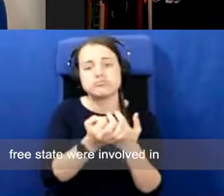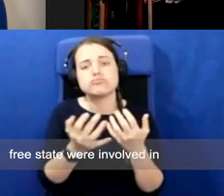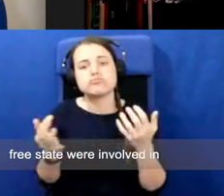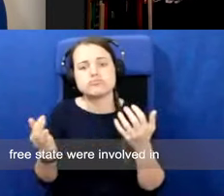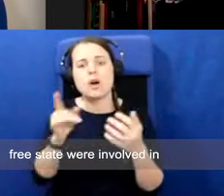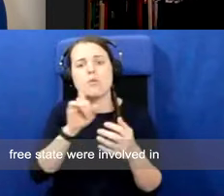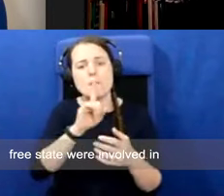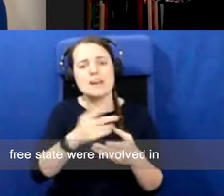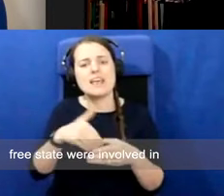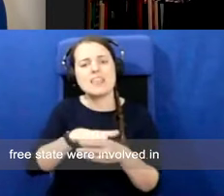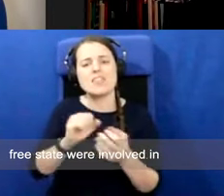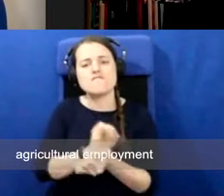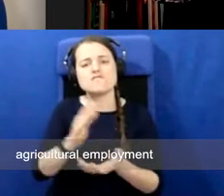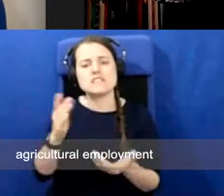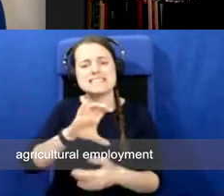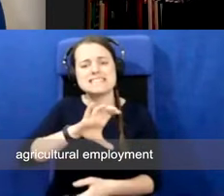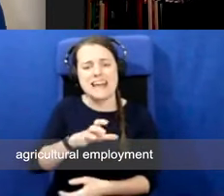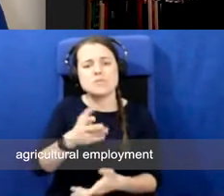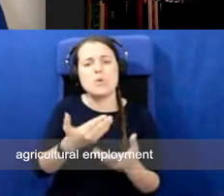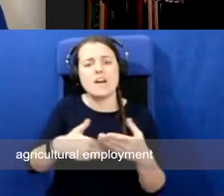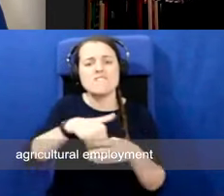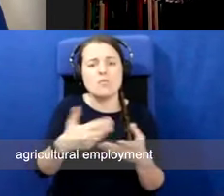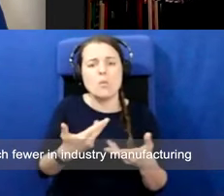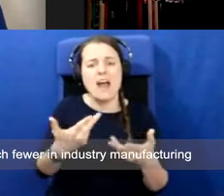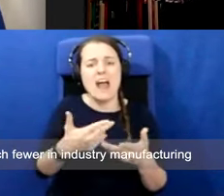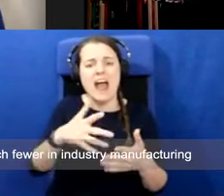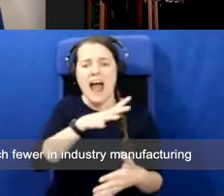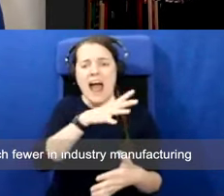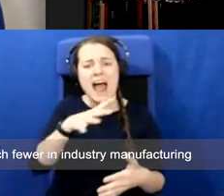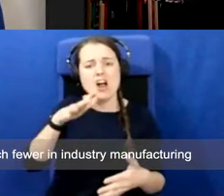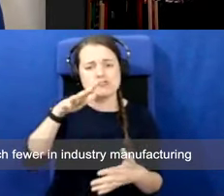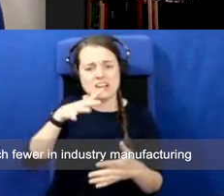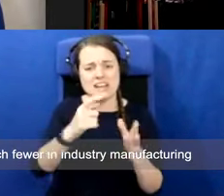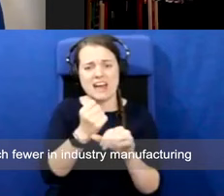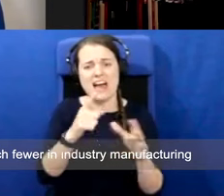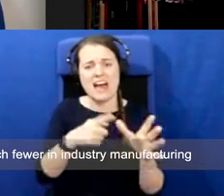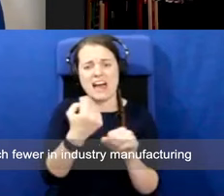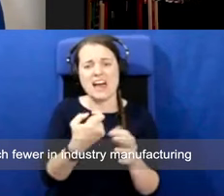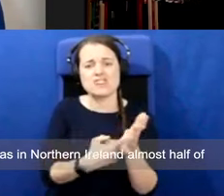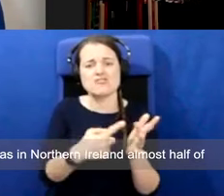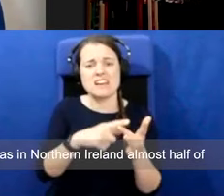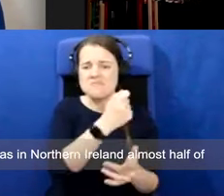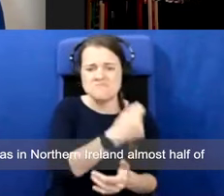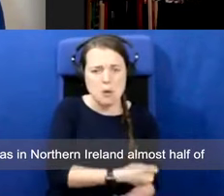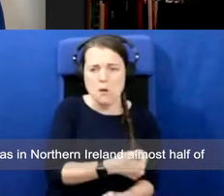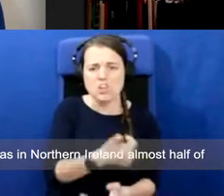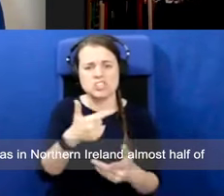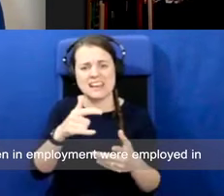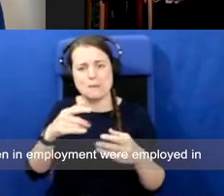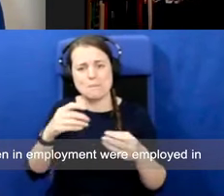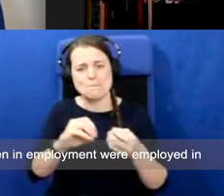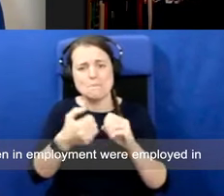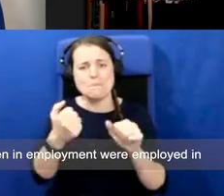in agricultural employment, much fewer in industry manufacturing, whereas in the, in Northern Ireland,